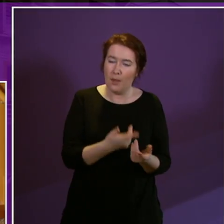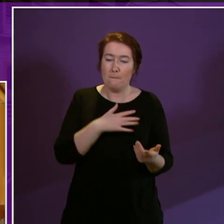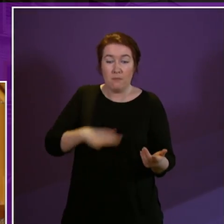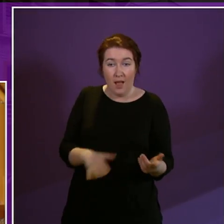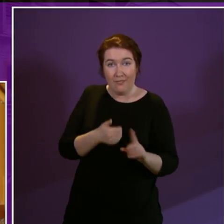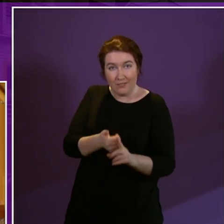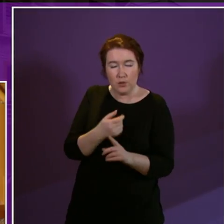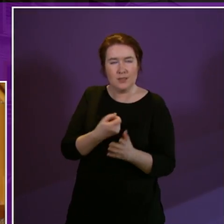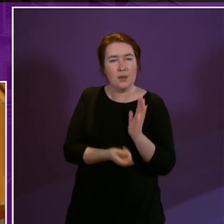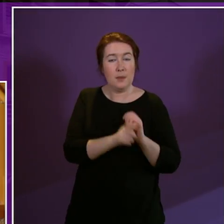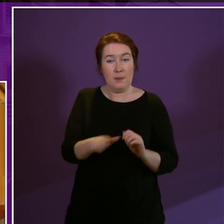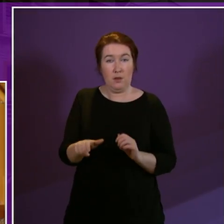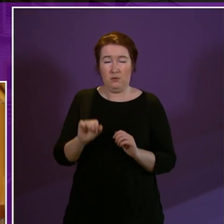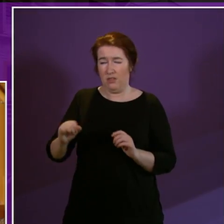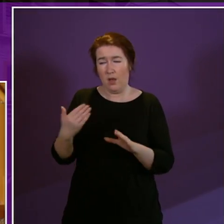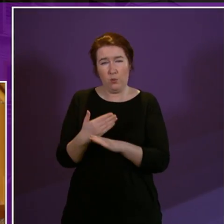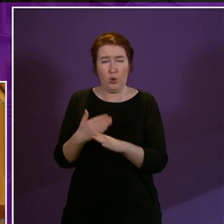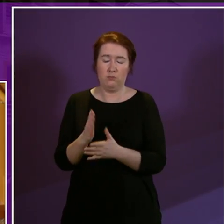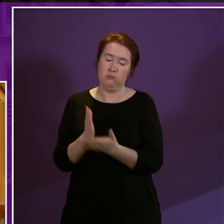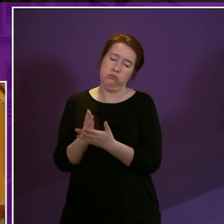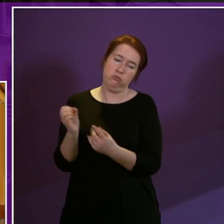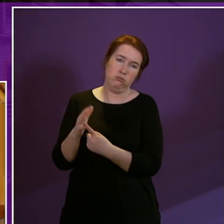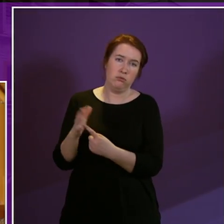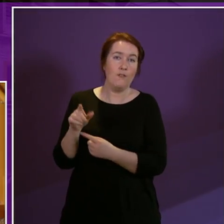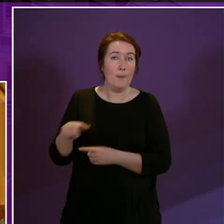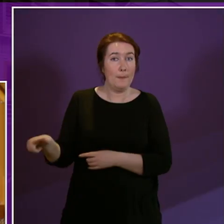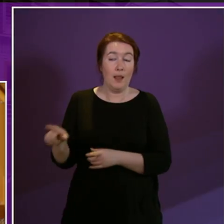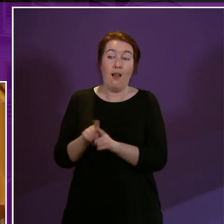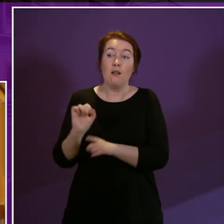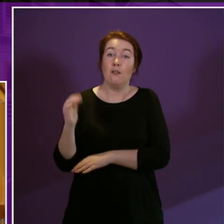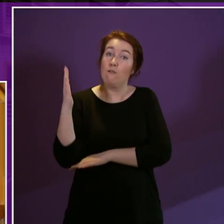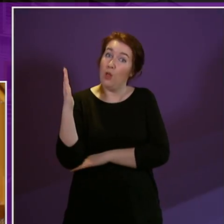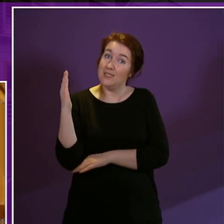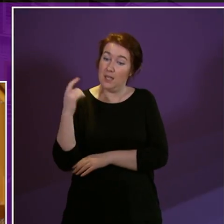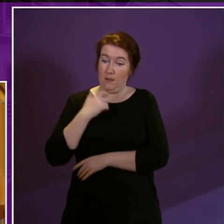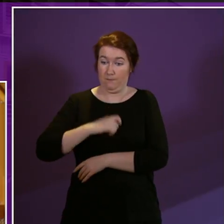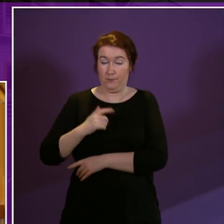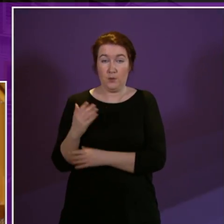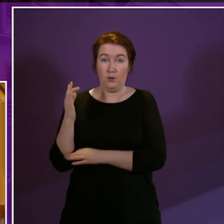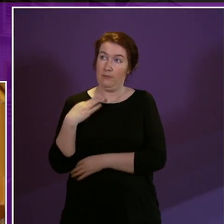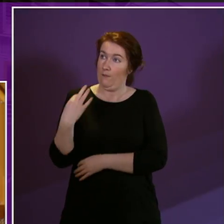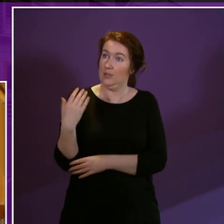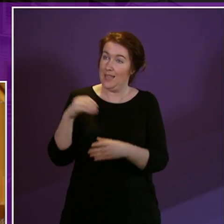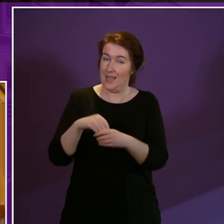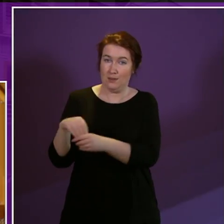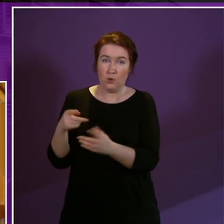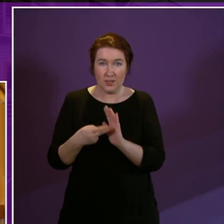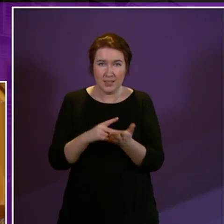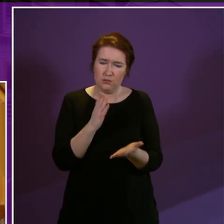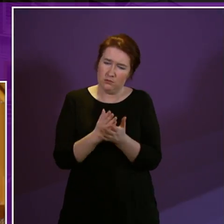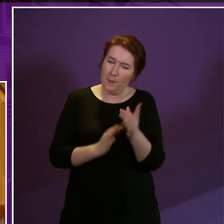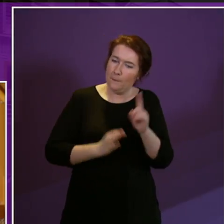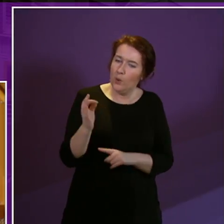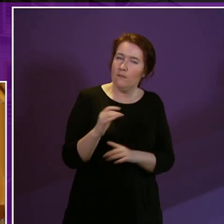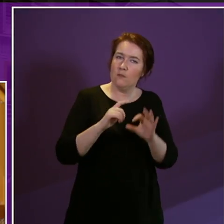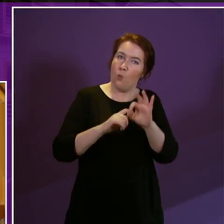people their work is immensely important to people and the volunteers who help these organisations do so much to improve the quality of life